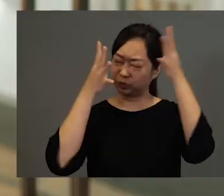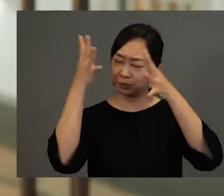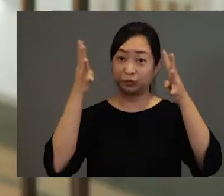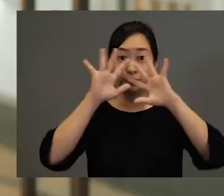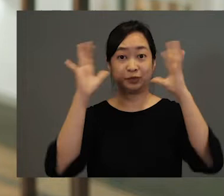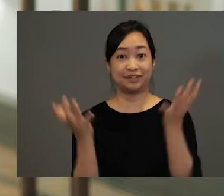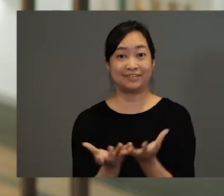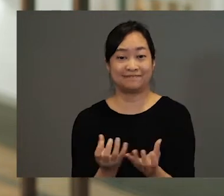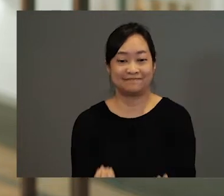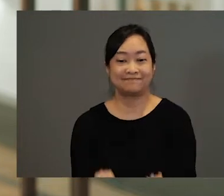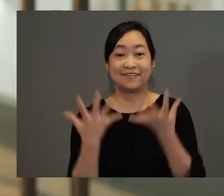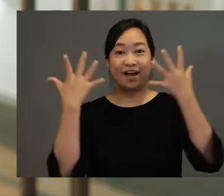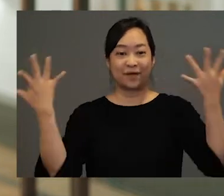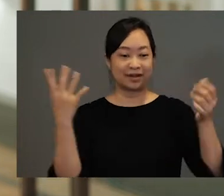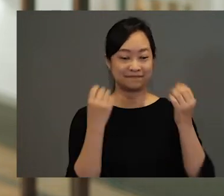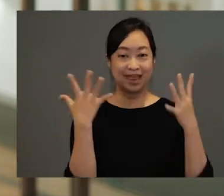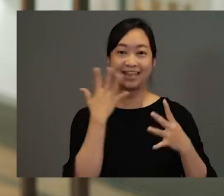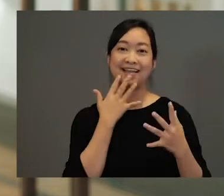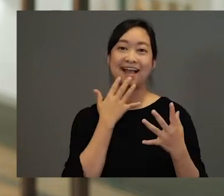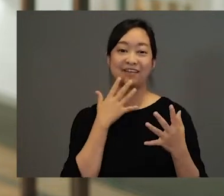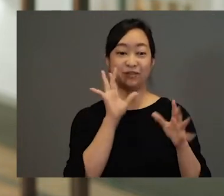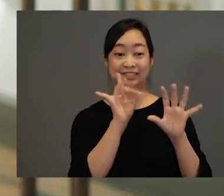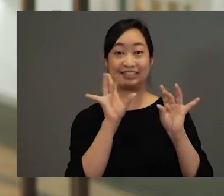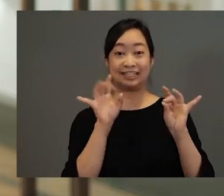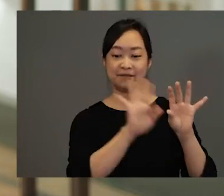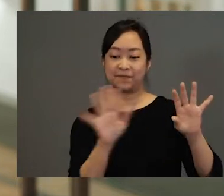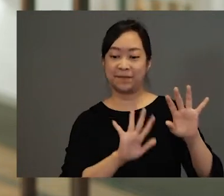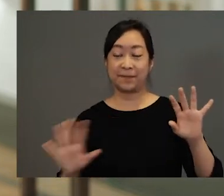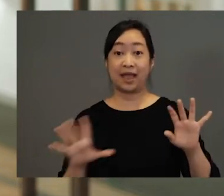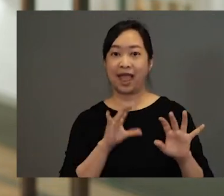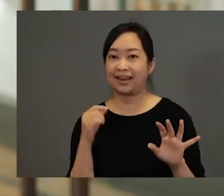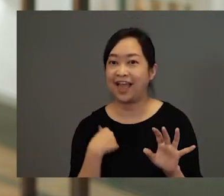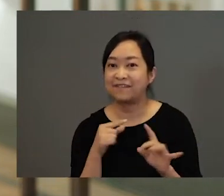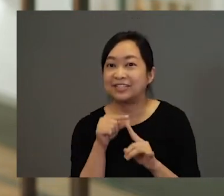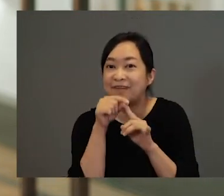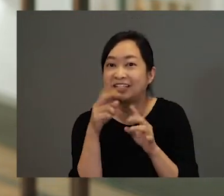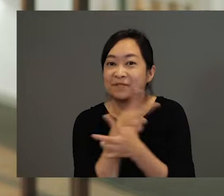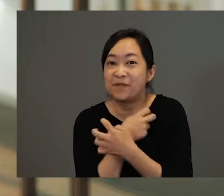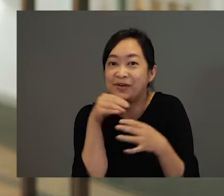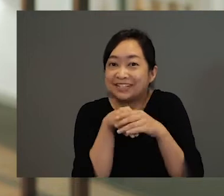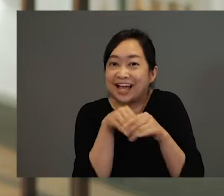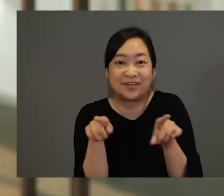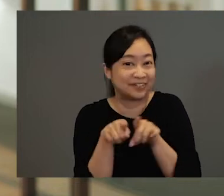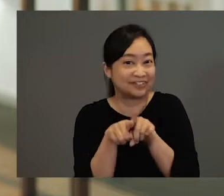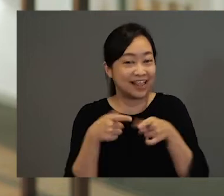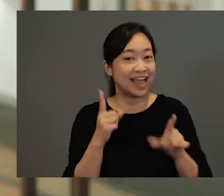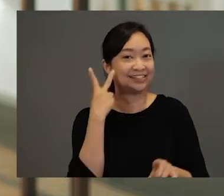comes alive through many different colourful stickers. And there's a very special bone in it too. Let's